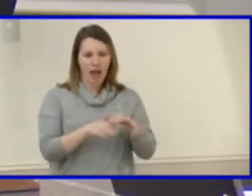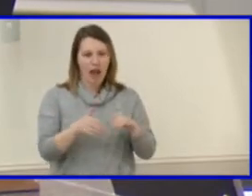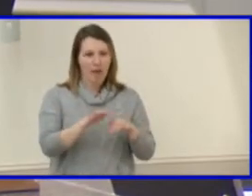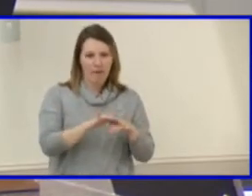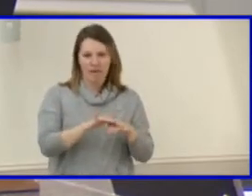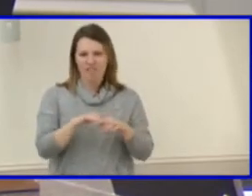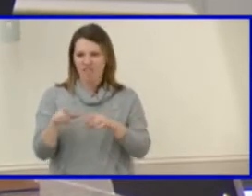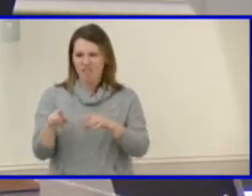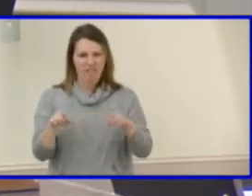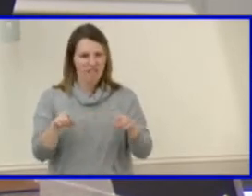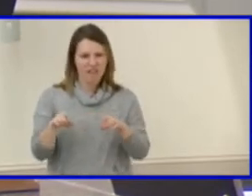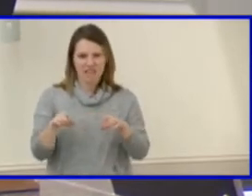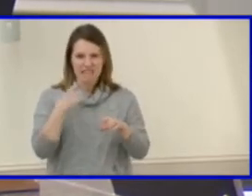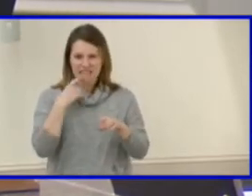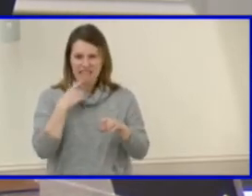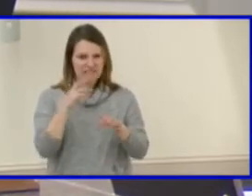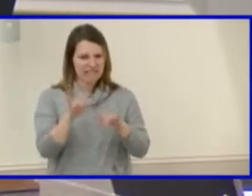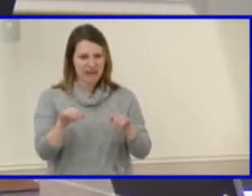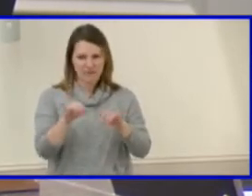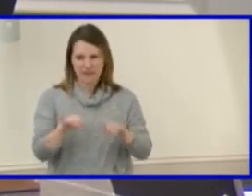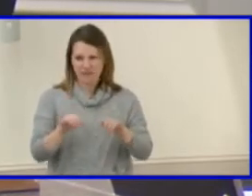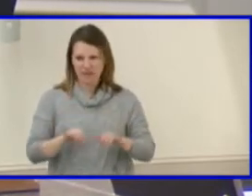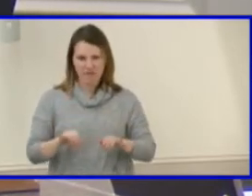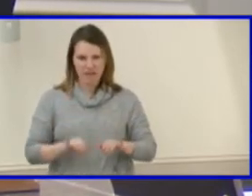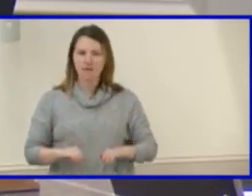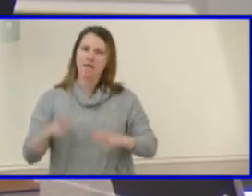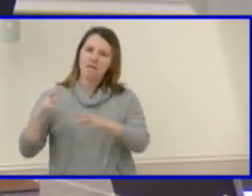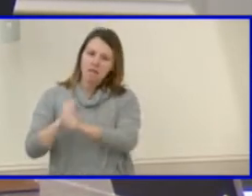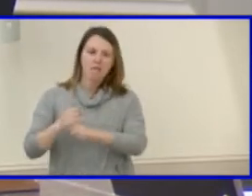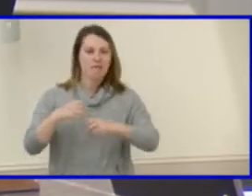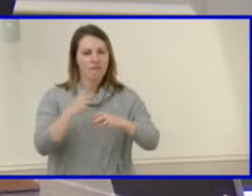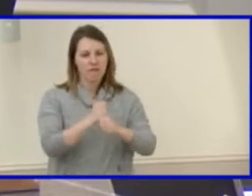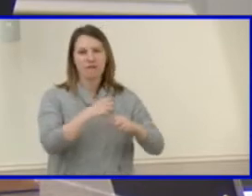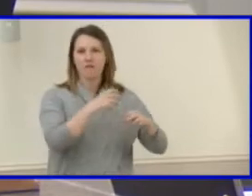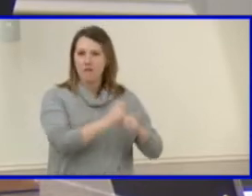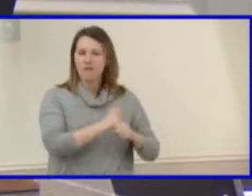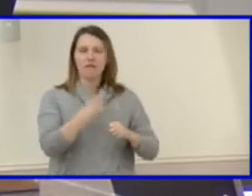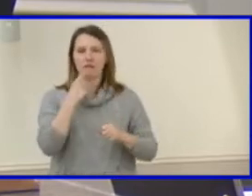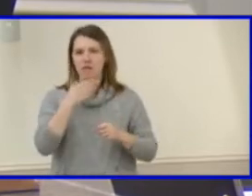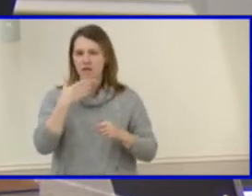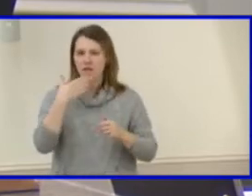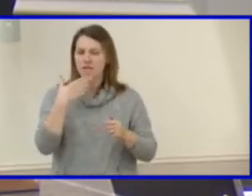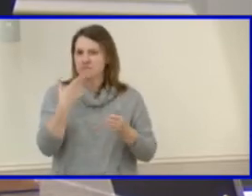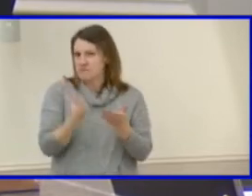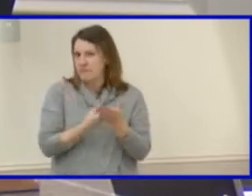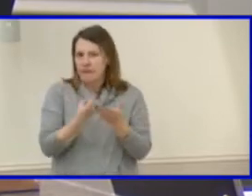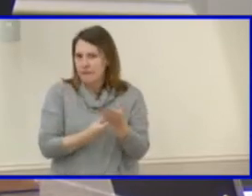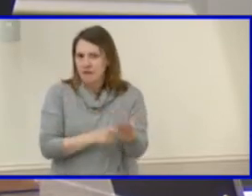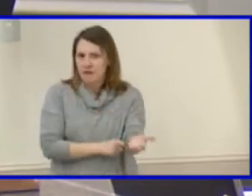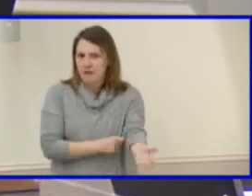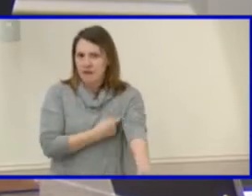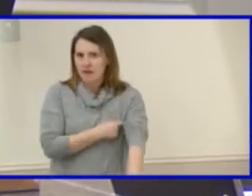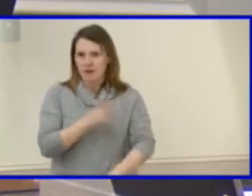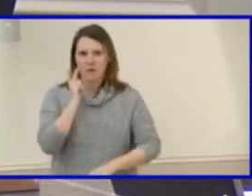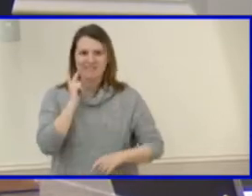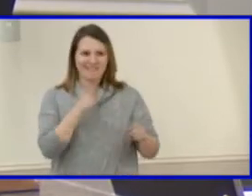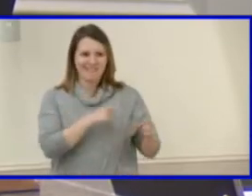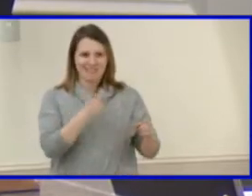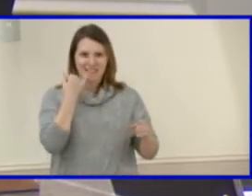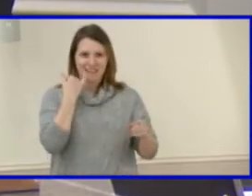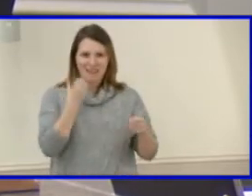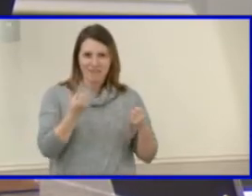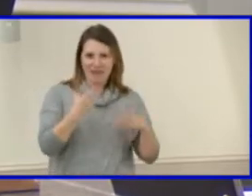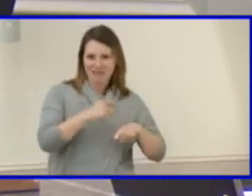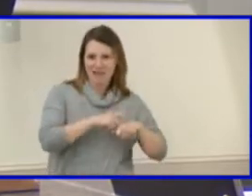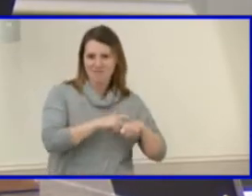things are truly important and they fit in a lot of places. But sometimes with that redundancy comes some inefficiencies and trying to figure